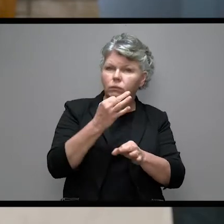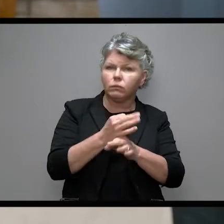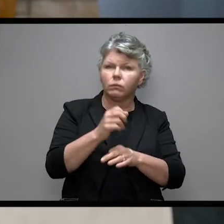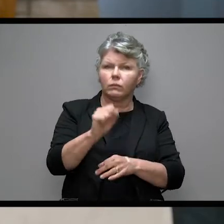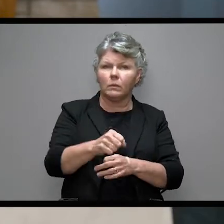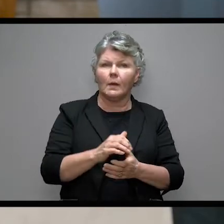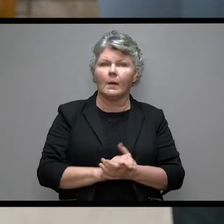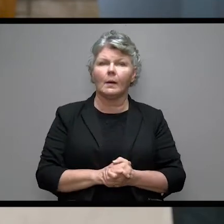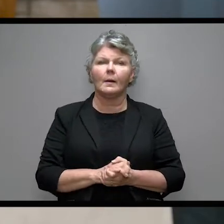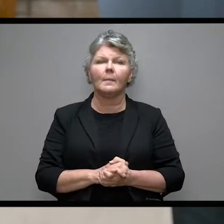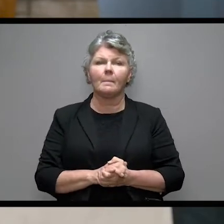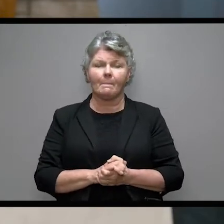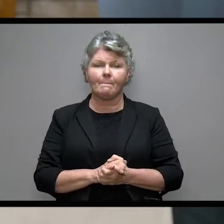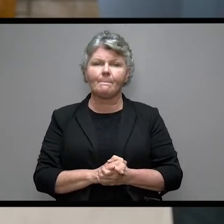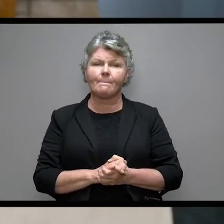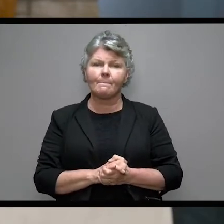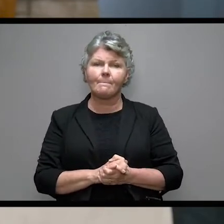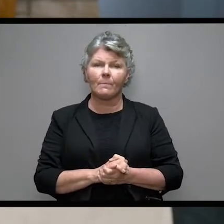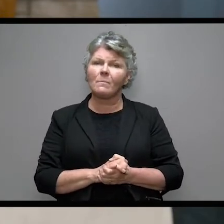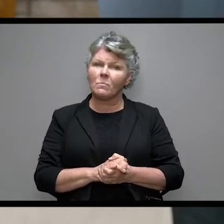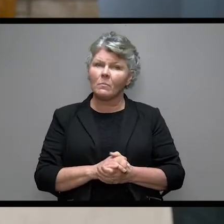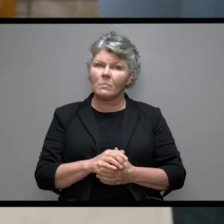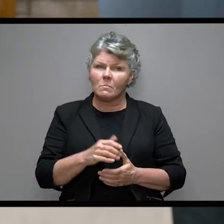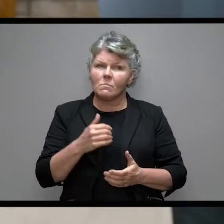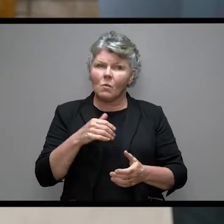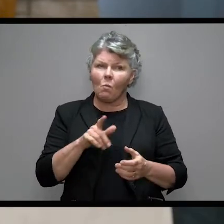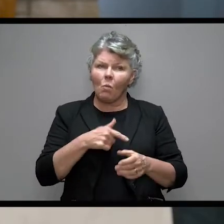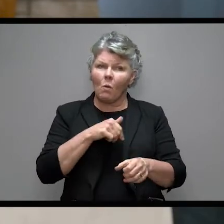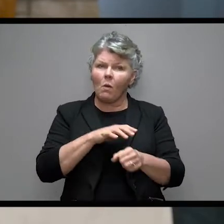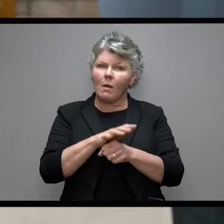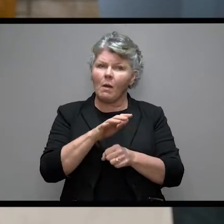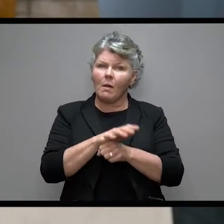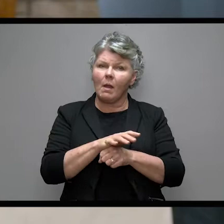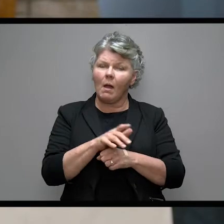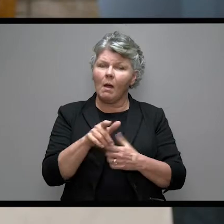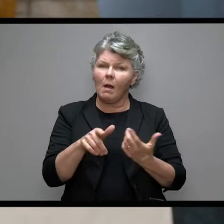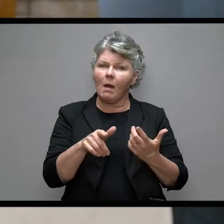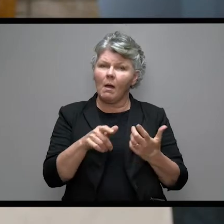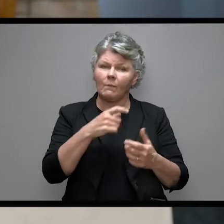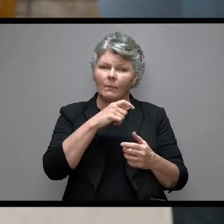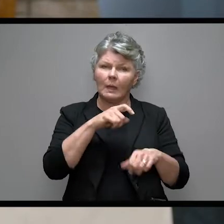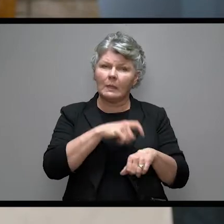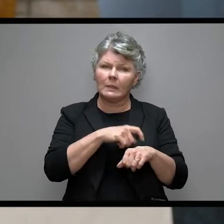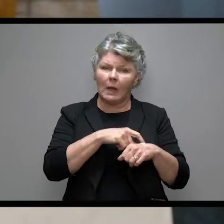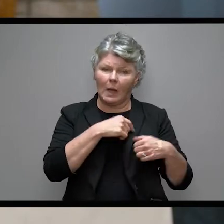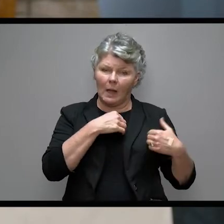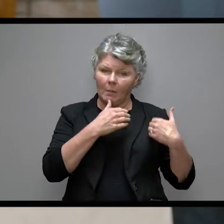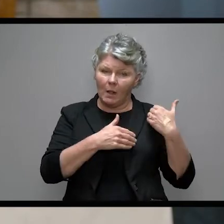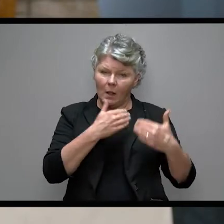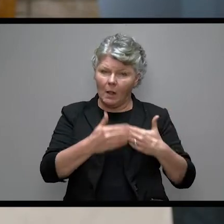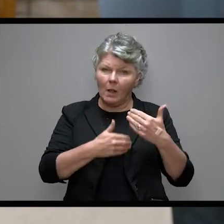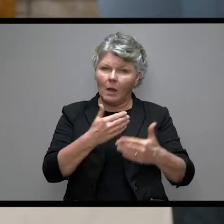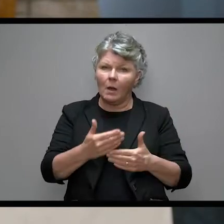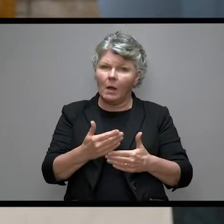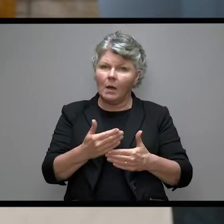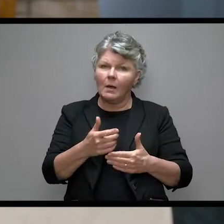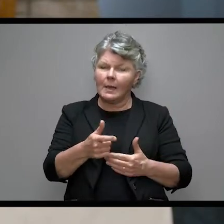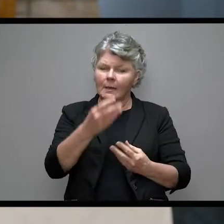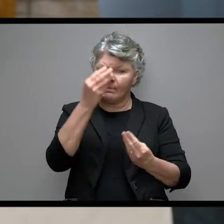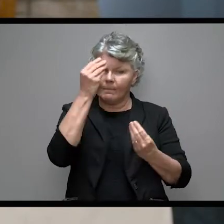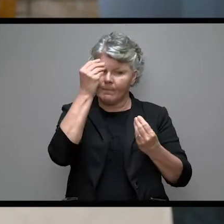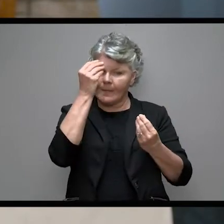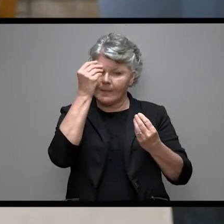And long enough for him to have the time over the passage of those many years to think